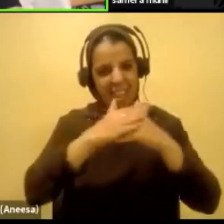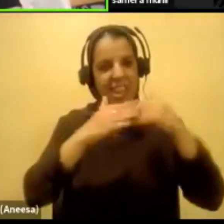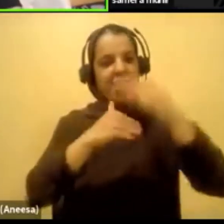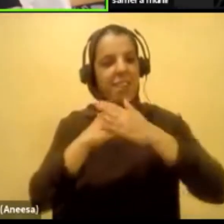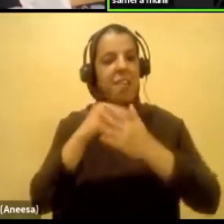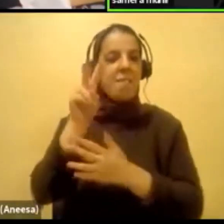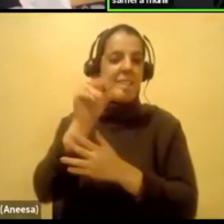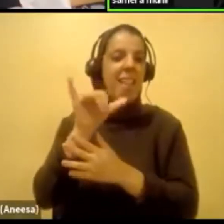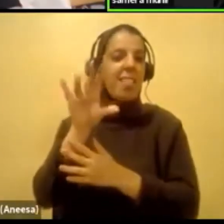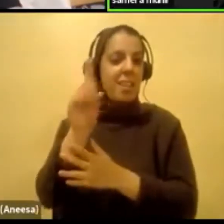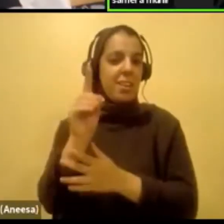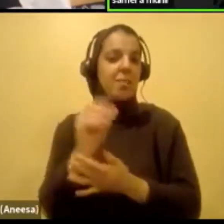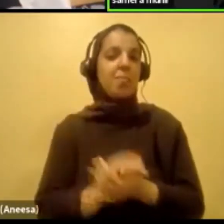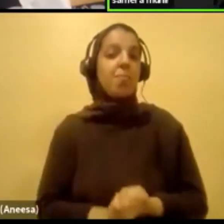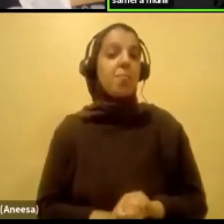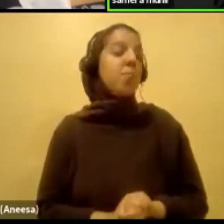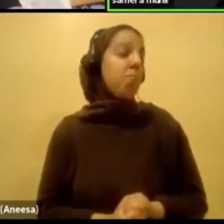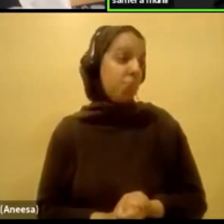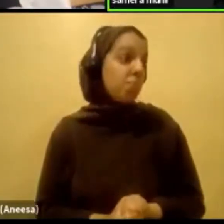Yeah.